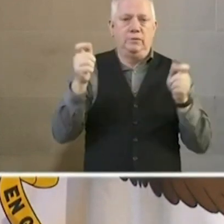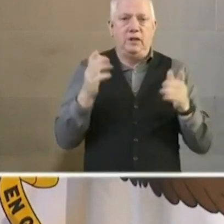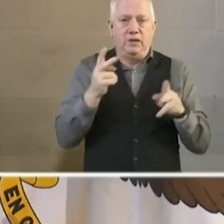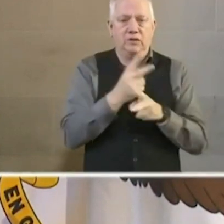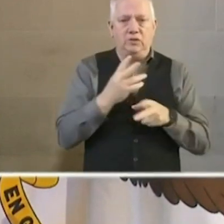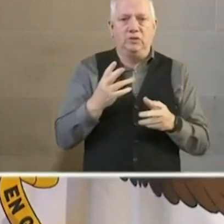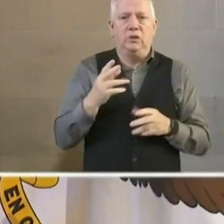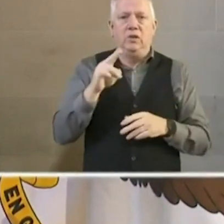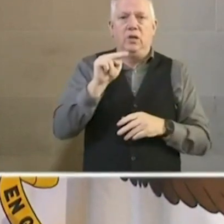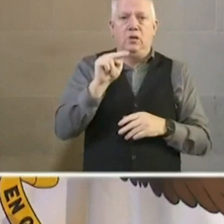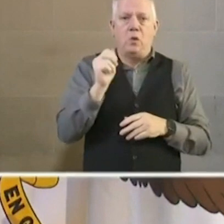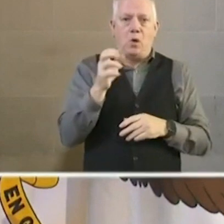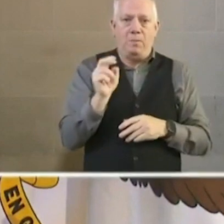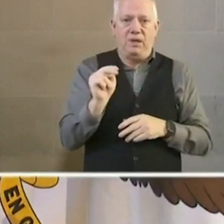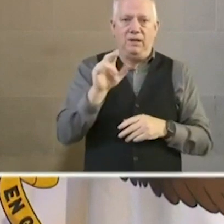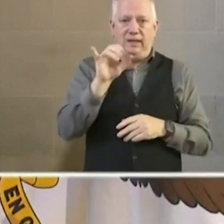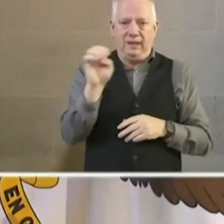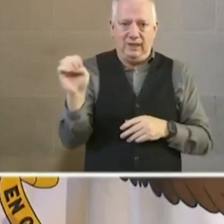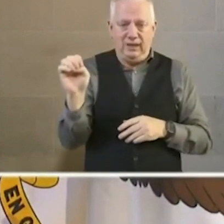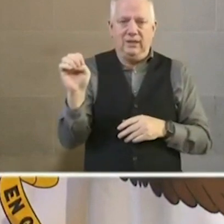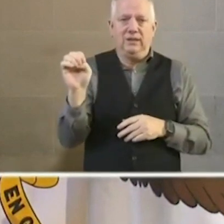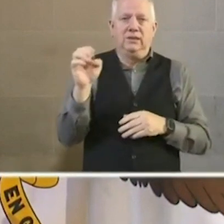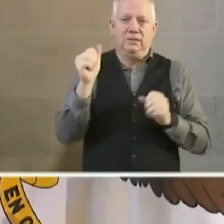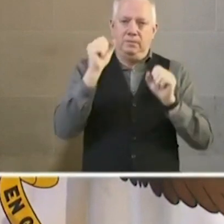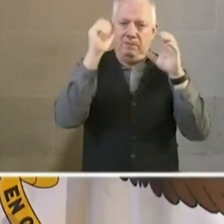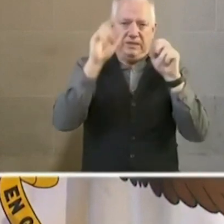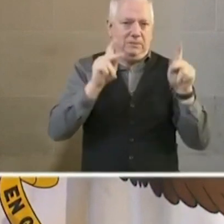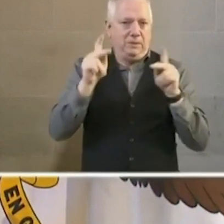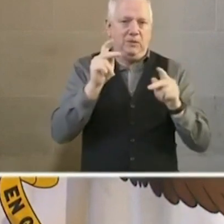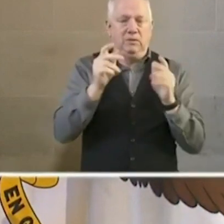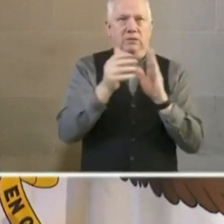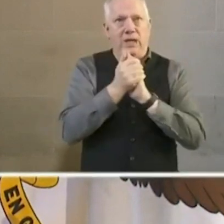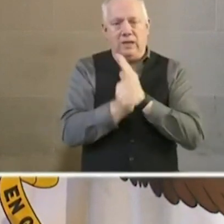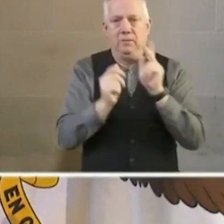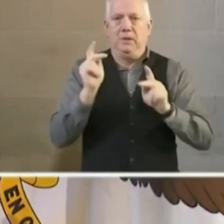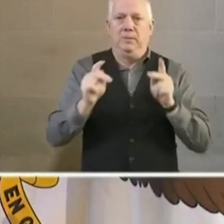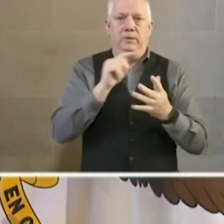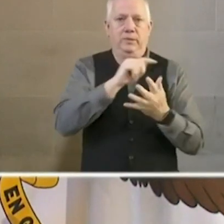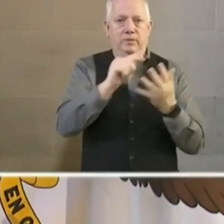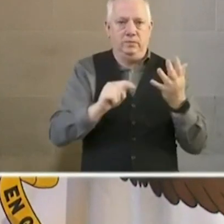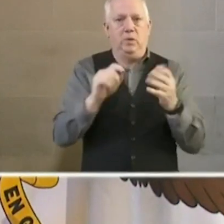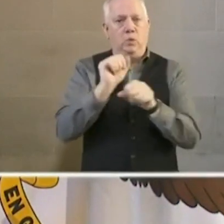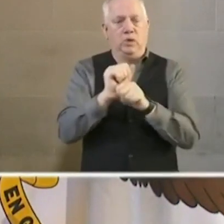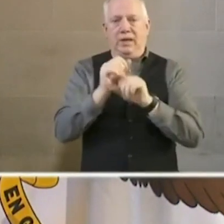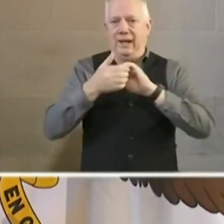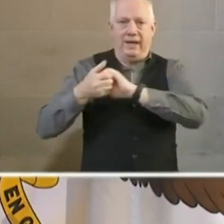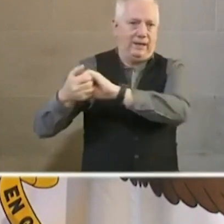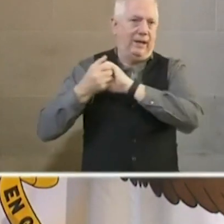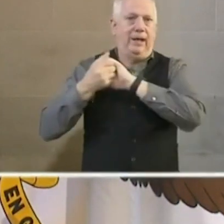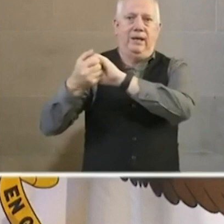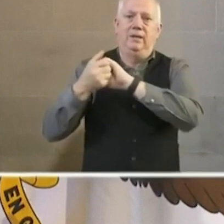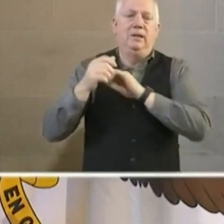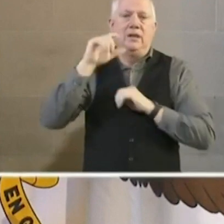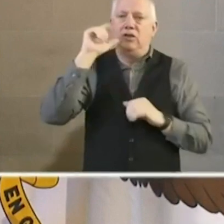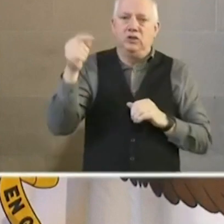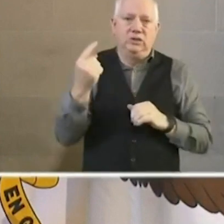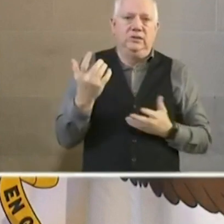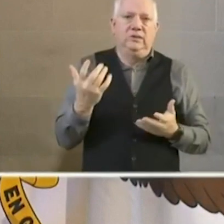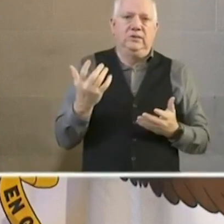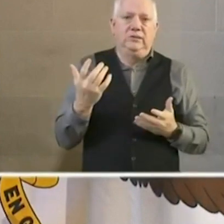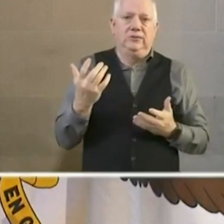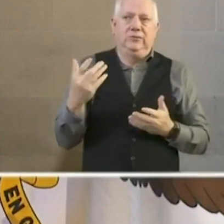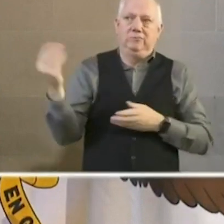Norman Yee, some amazing people, very talented people who are working hand-in-hand to not only